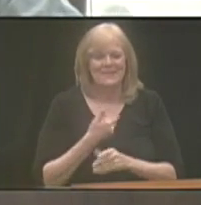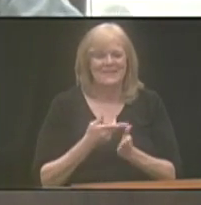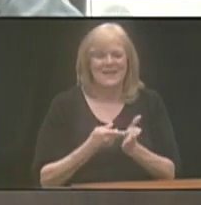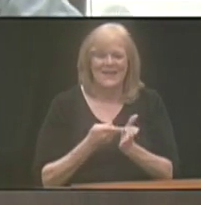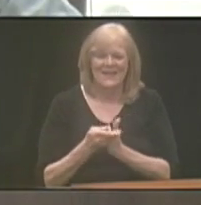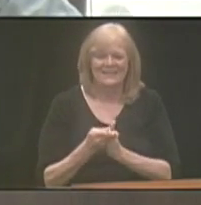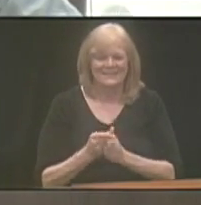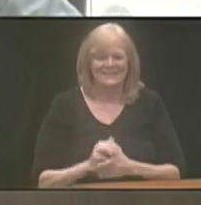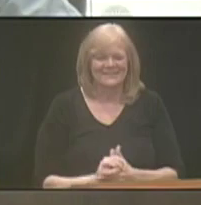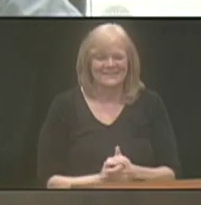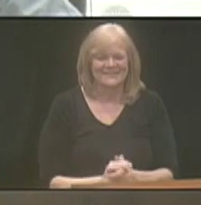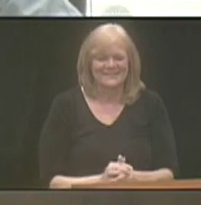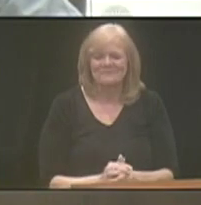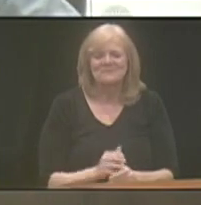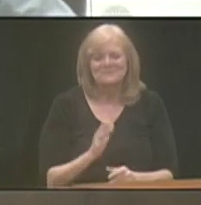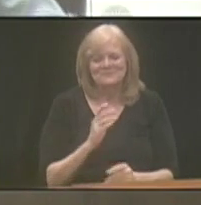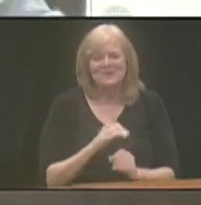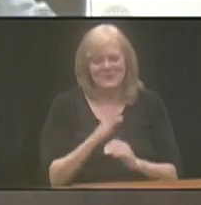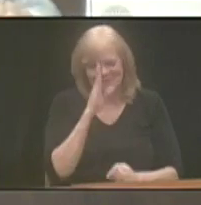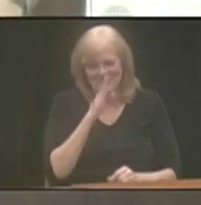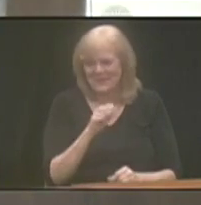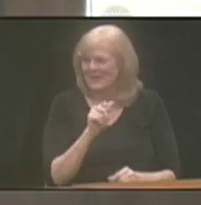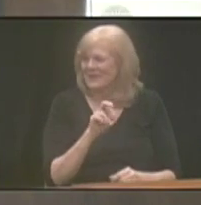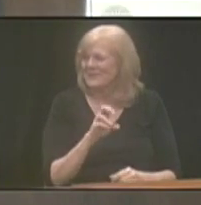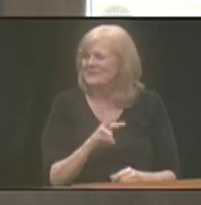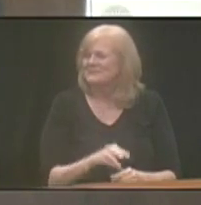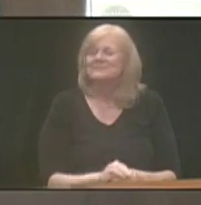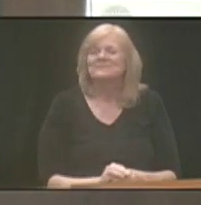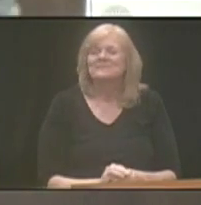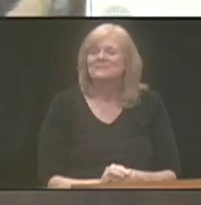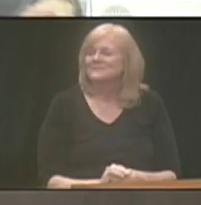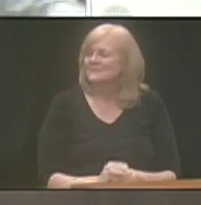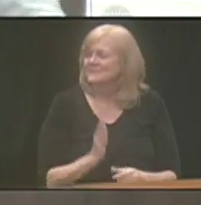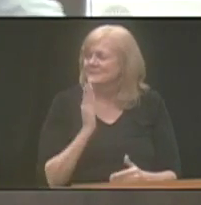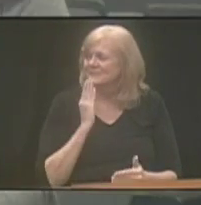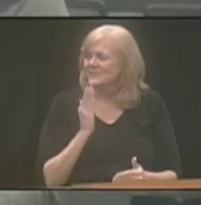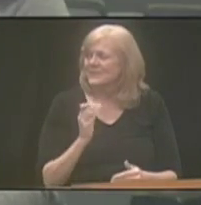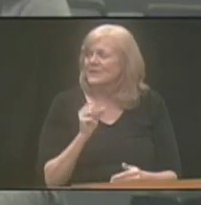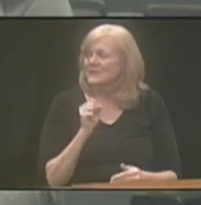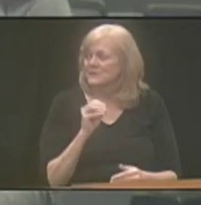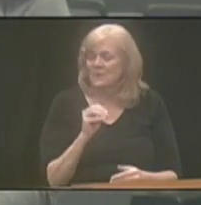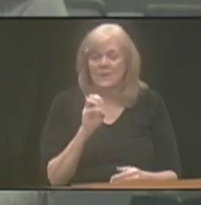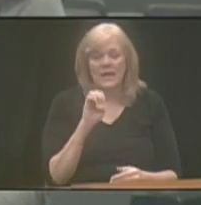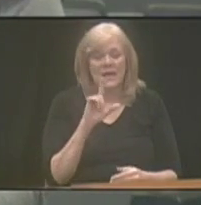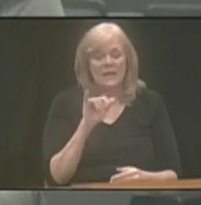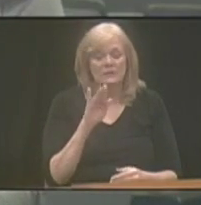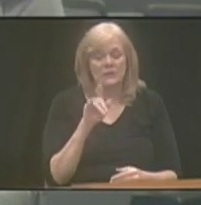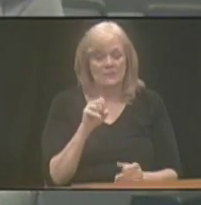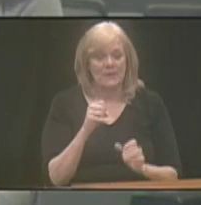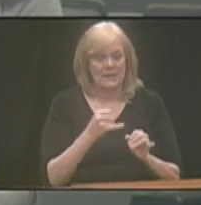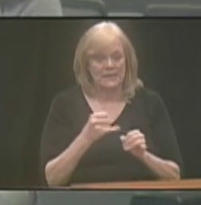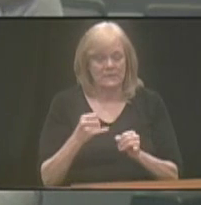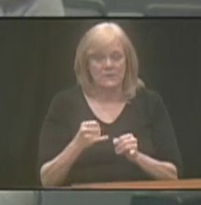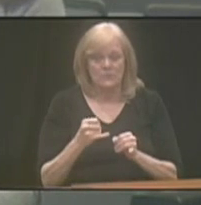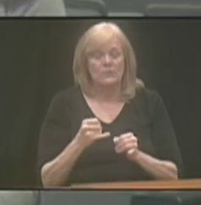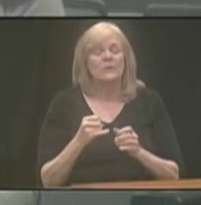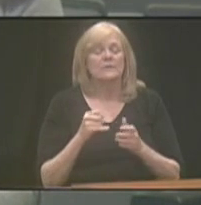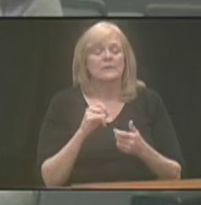straight and narrow. That's it. Thank you, Sam. Do want eligibility? Yes, I do. Thank you. So, an eligible individual is